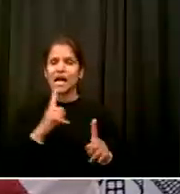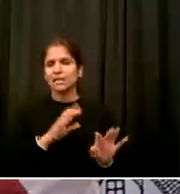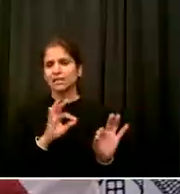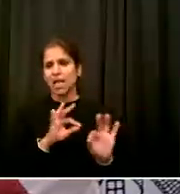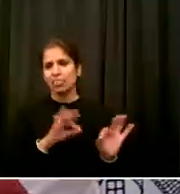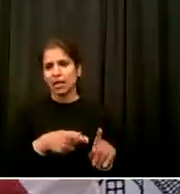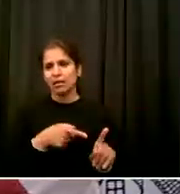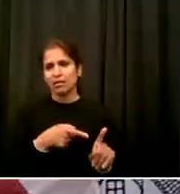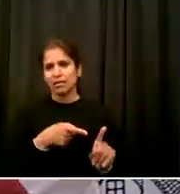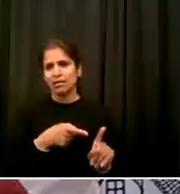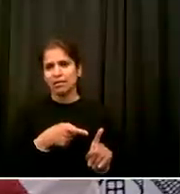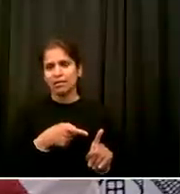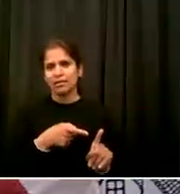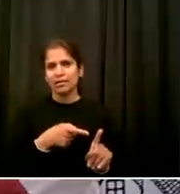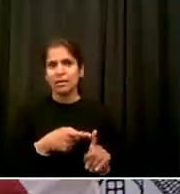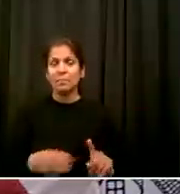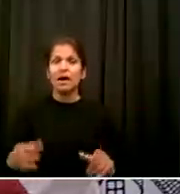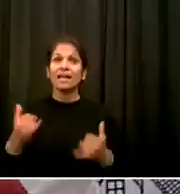Juneteenth